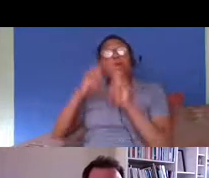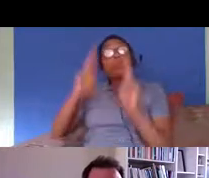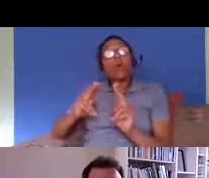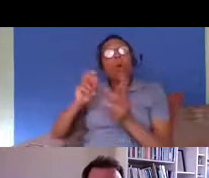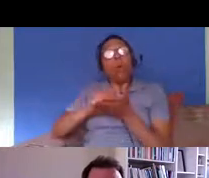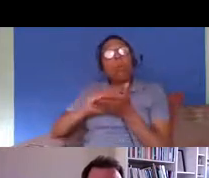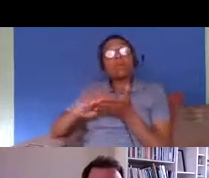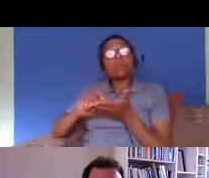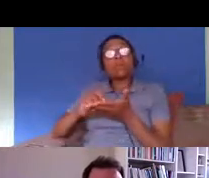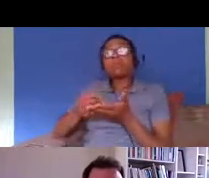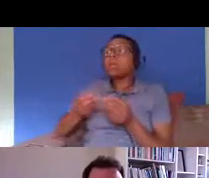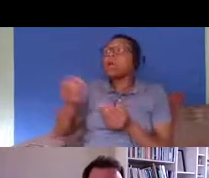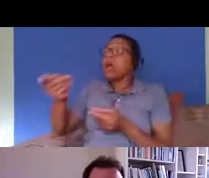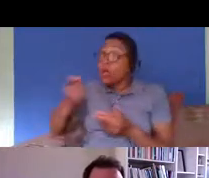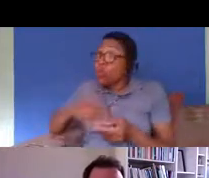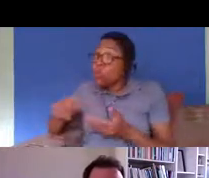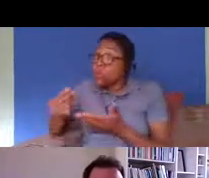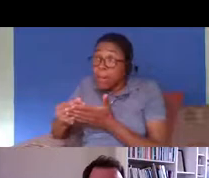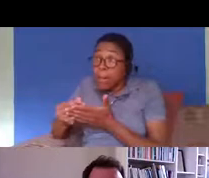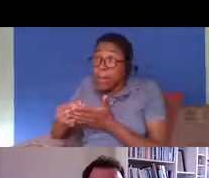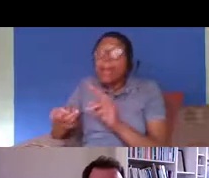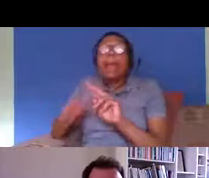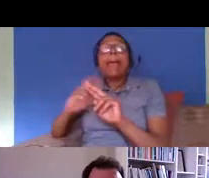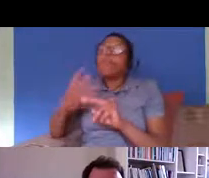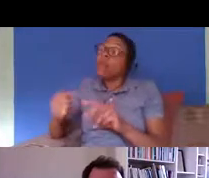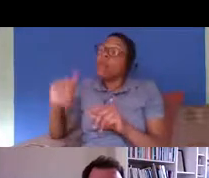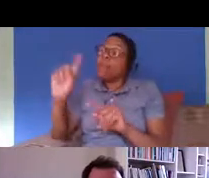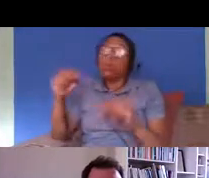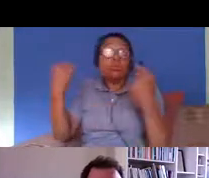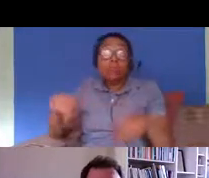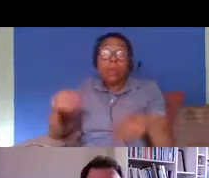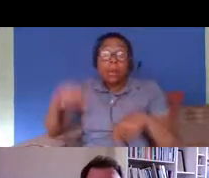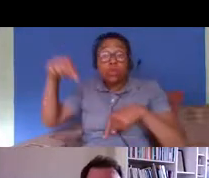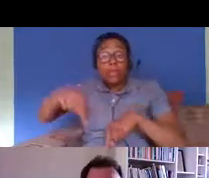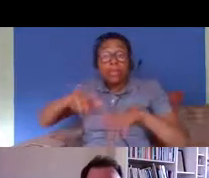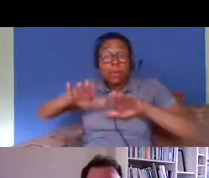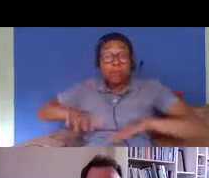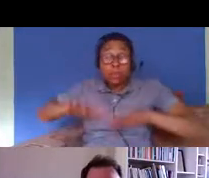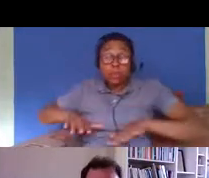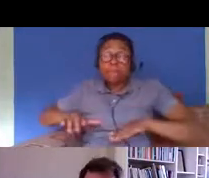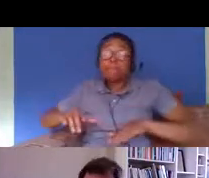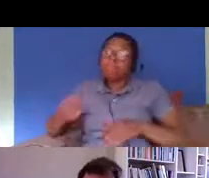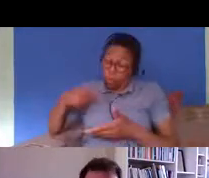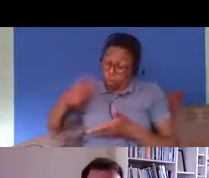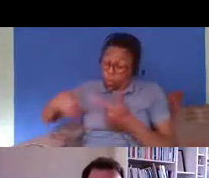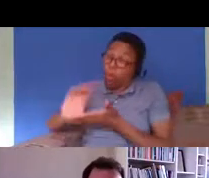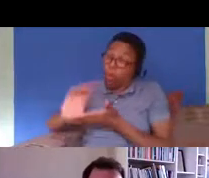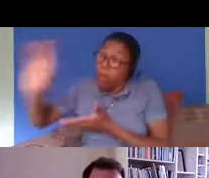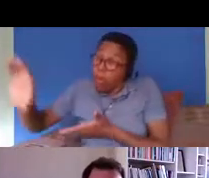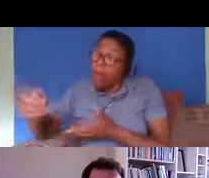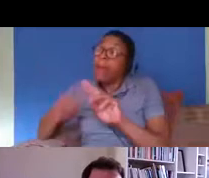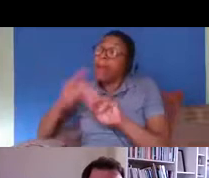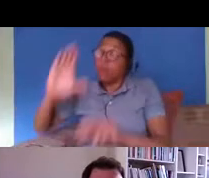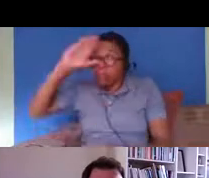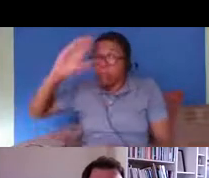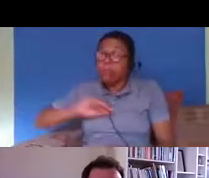with um basically reporting people and assisting them to leave and then i'll get